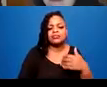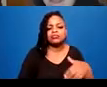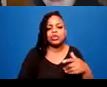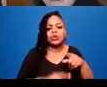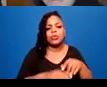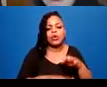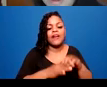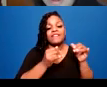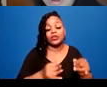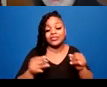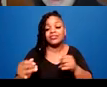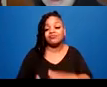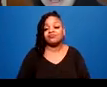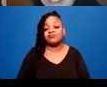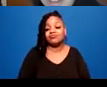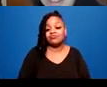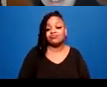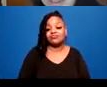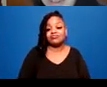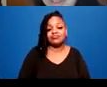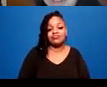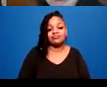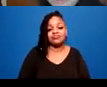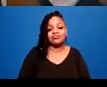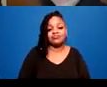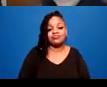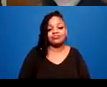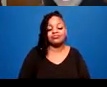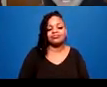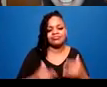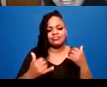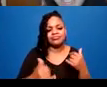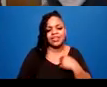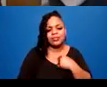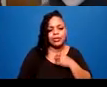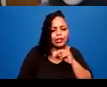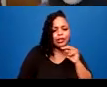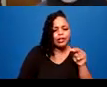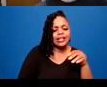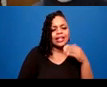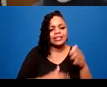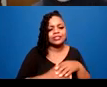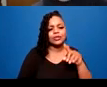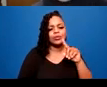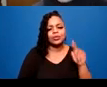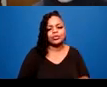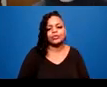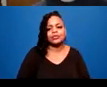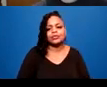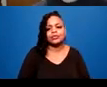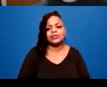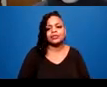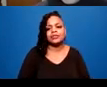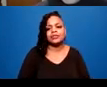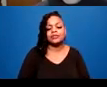Okay. I'm going to go to the next question just because there are so many. Kiersey wrote, how do you deal with